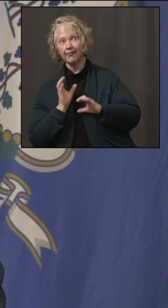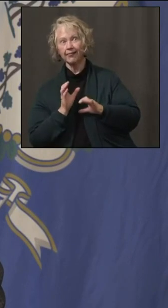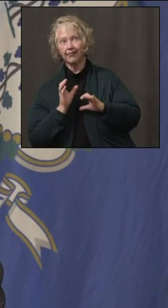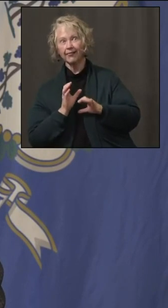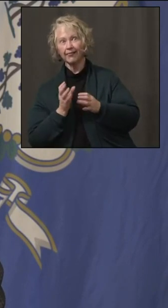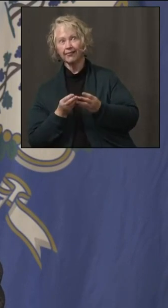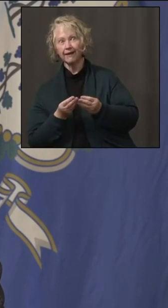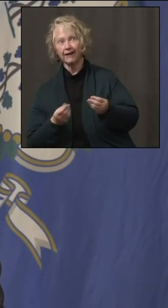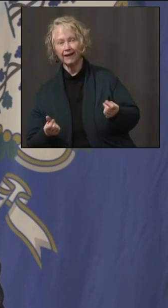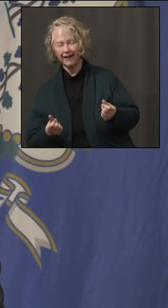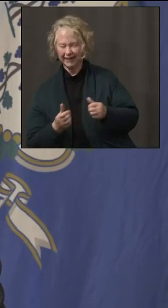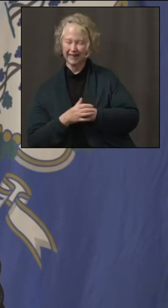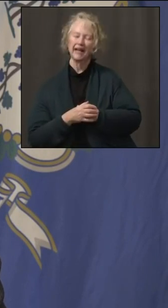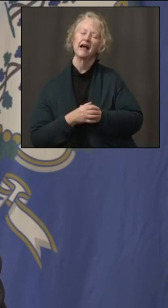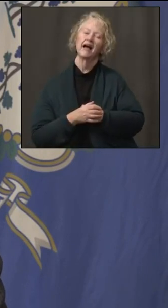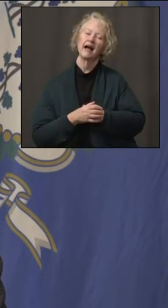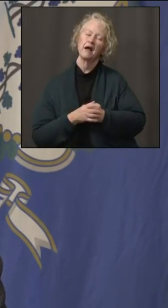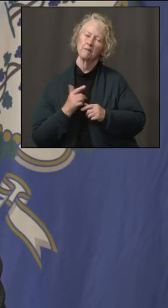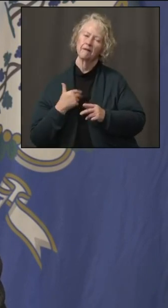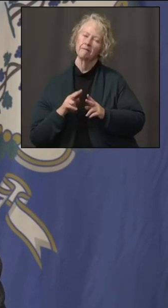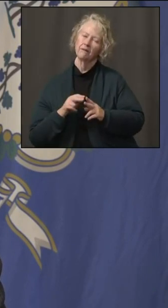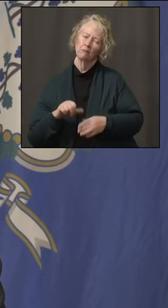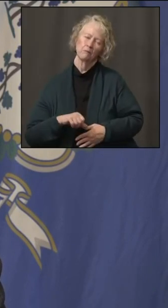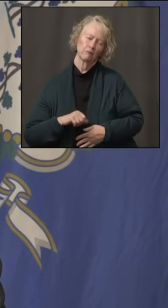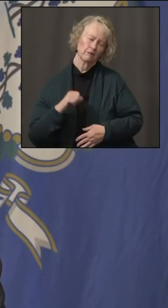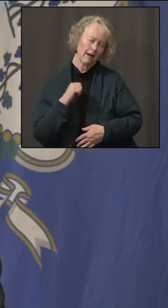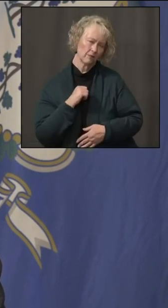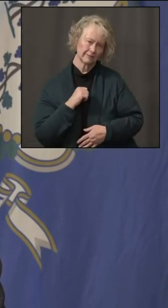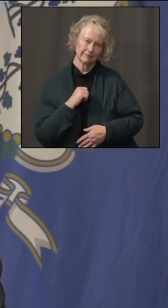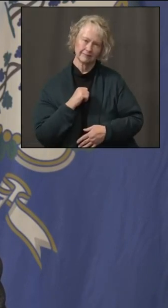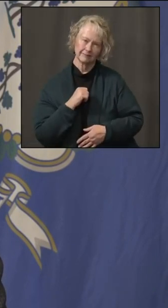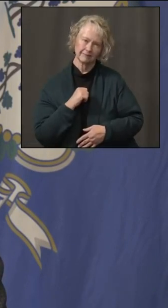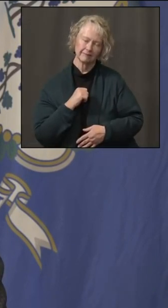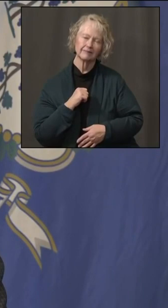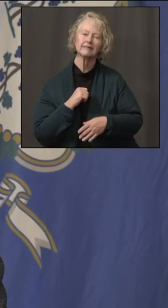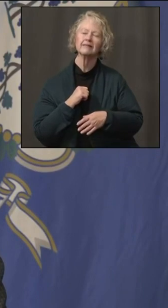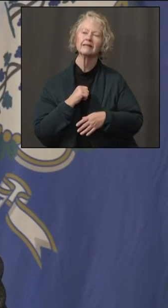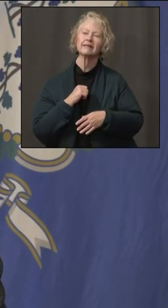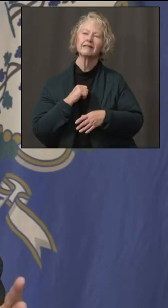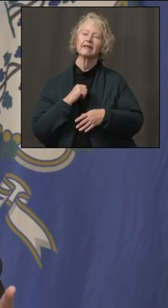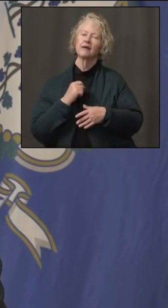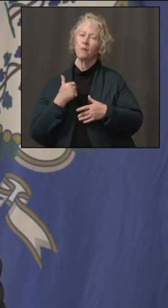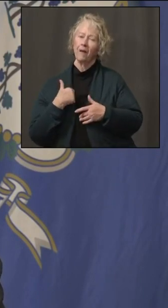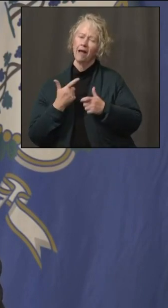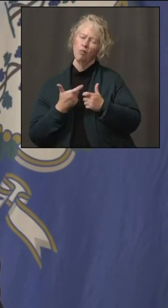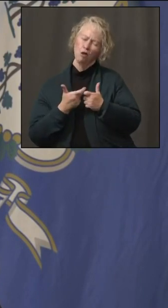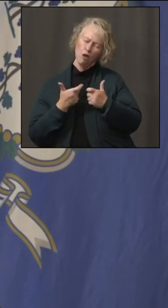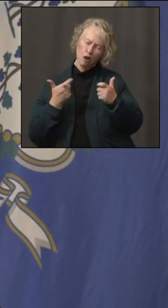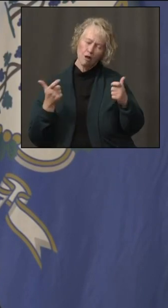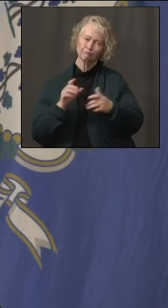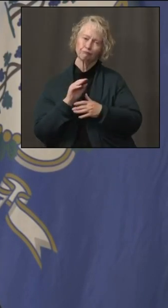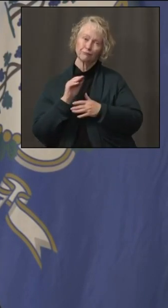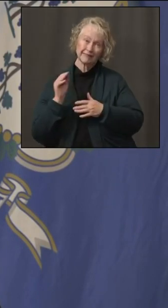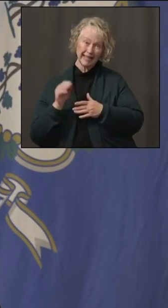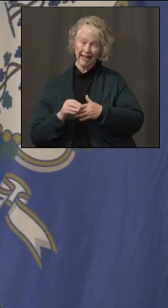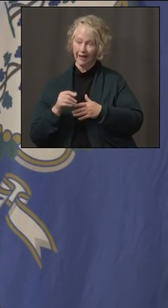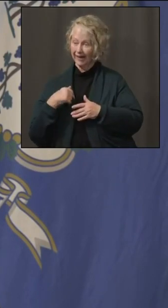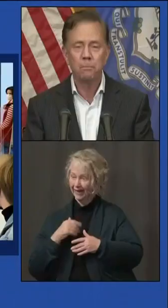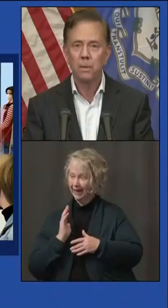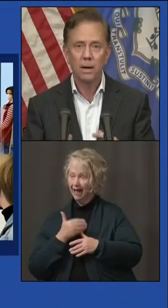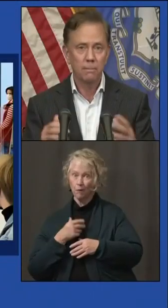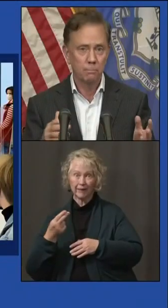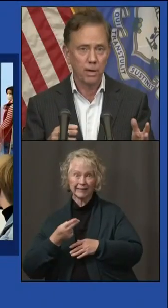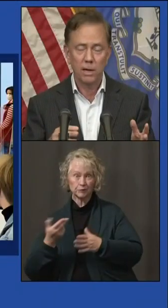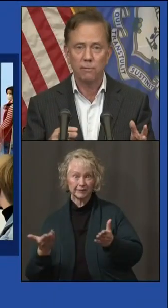as we just alluded to. But I was really proud of the fact that we had the largest turnout, I think, in the history of the state.